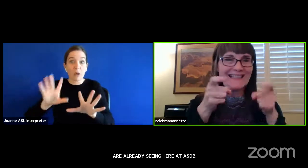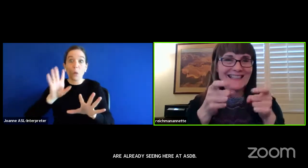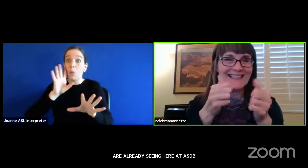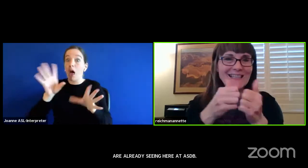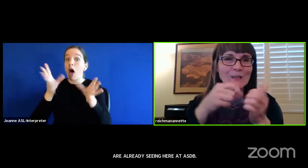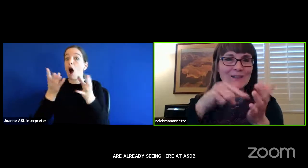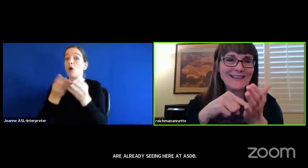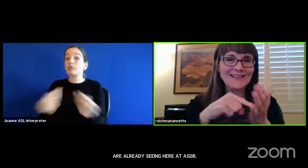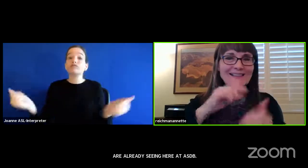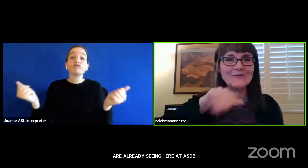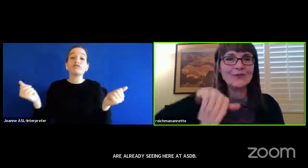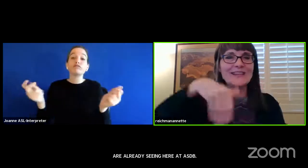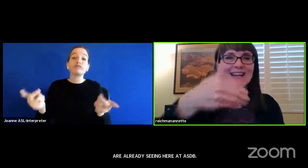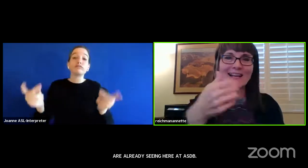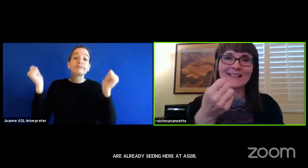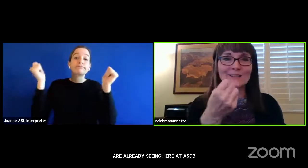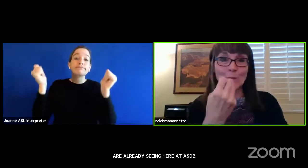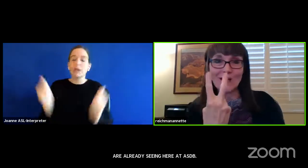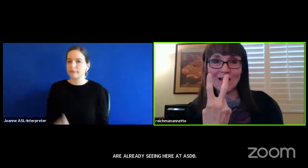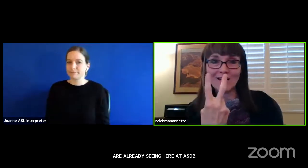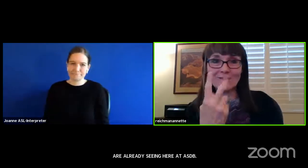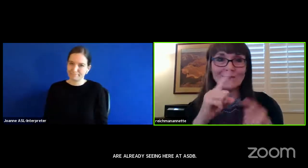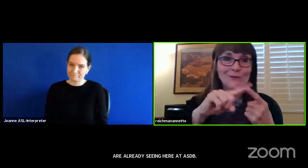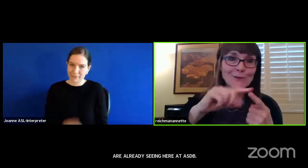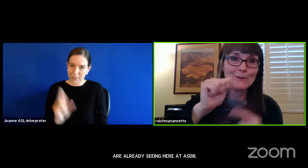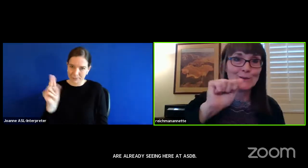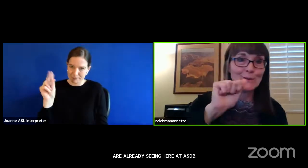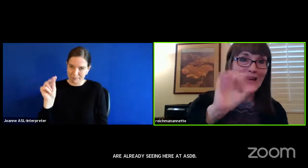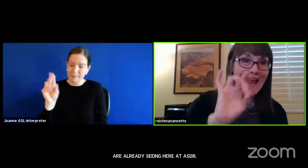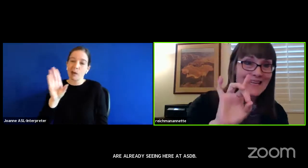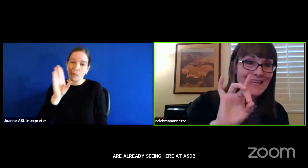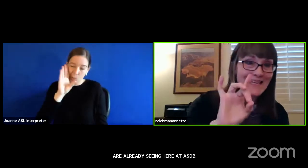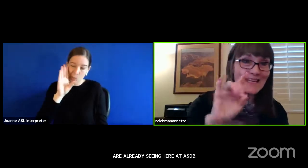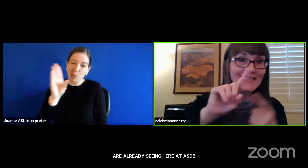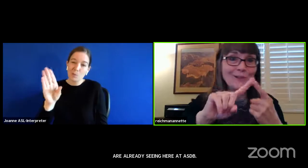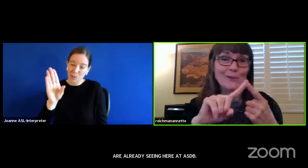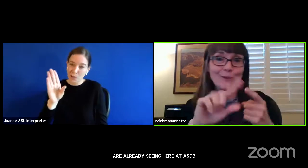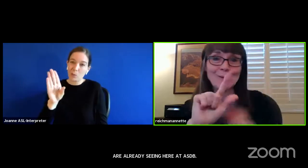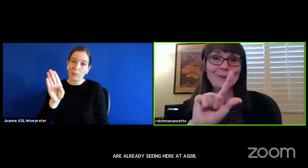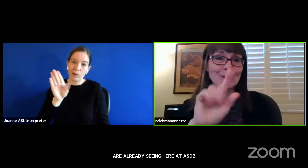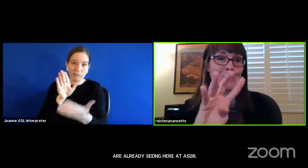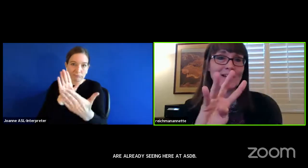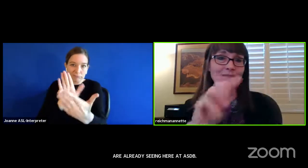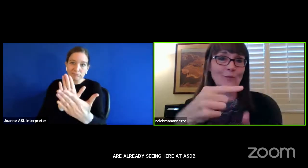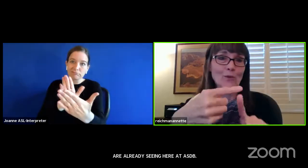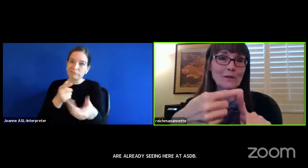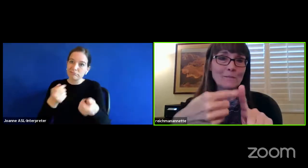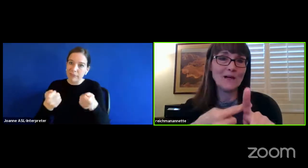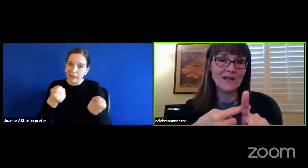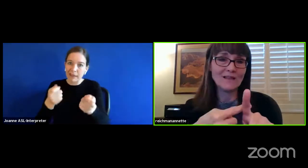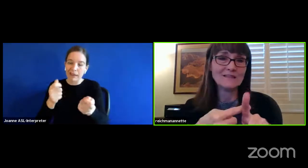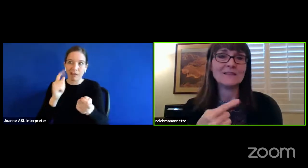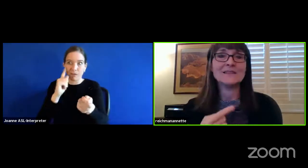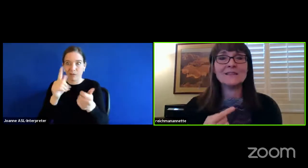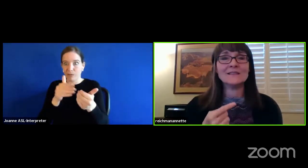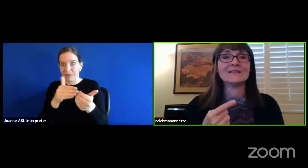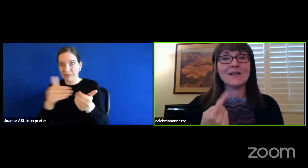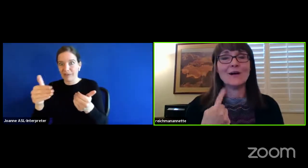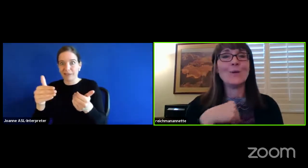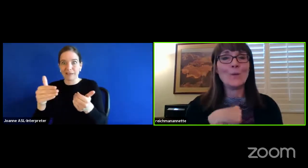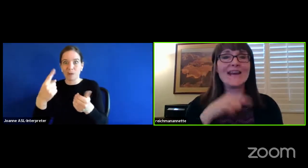will be dealing with this for the next 12 to 18 to 24 months.